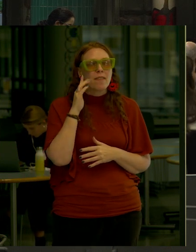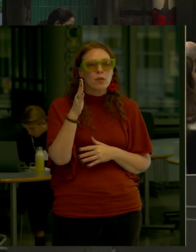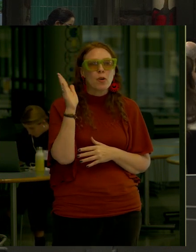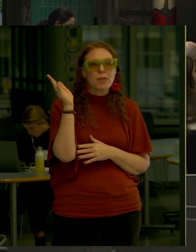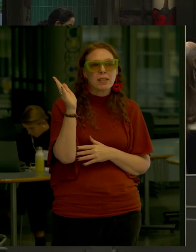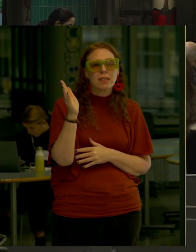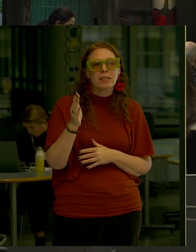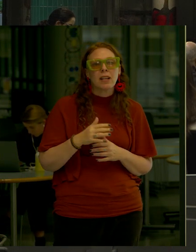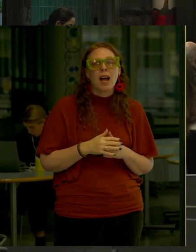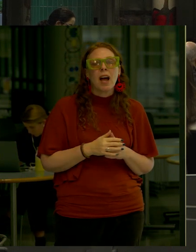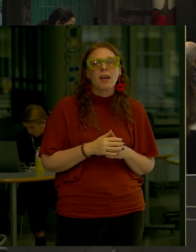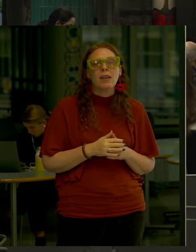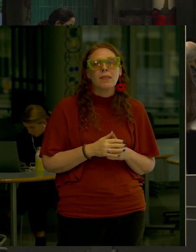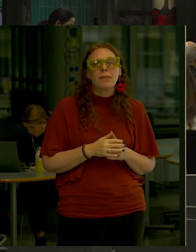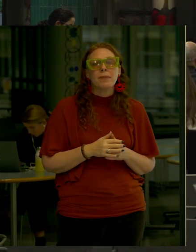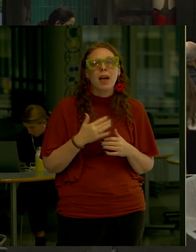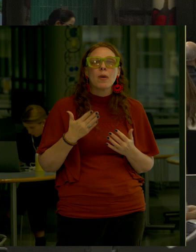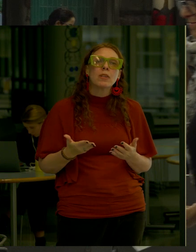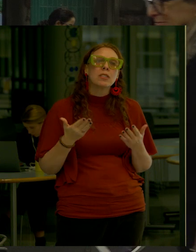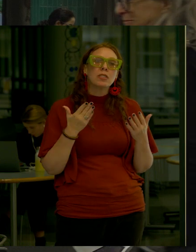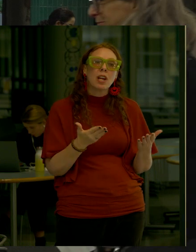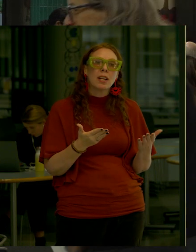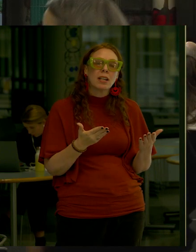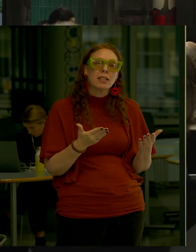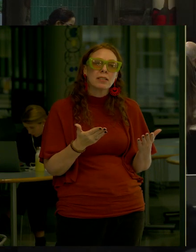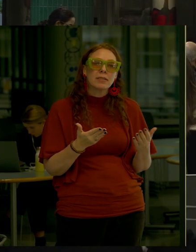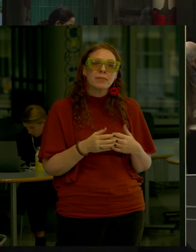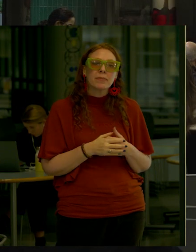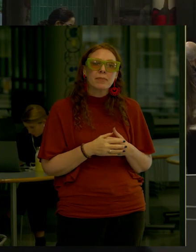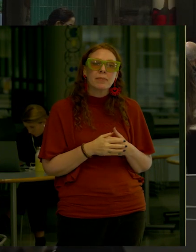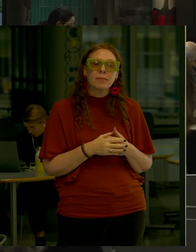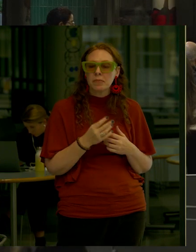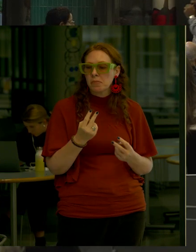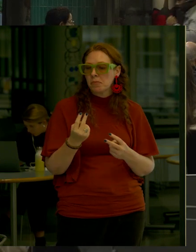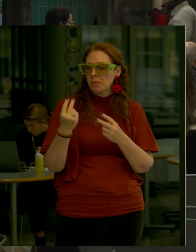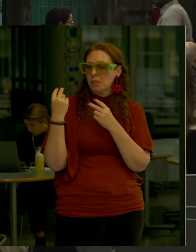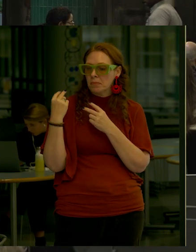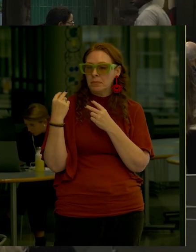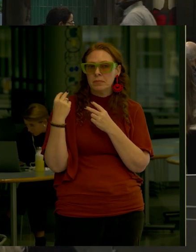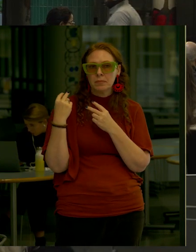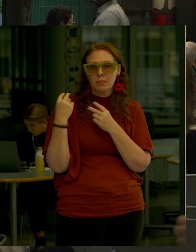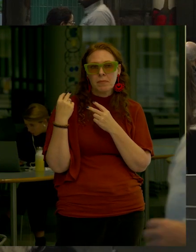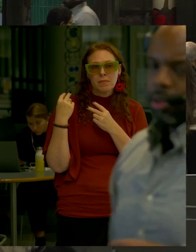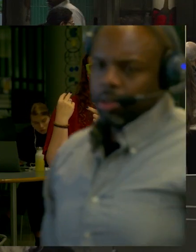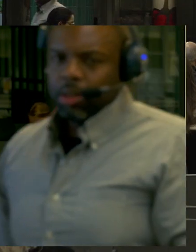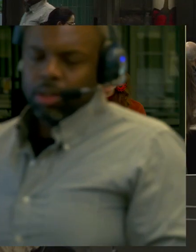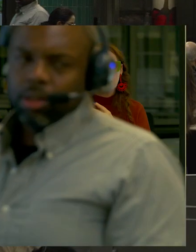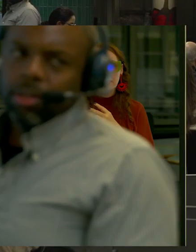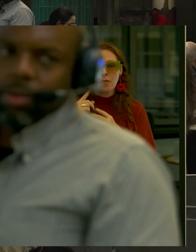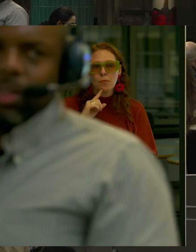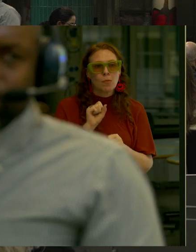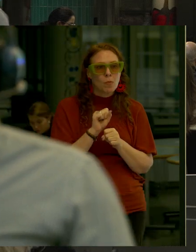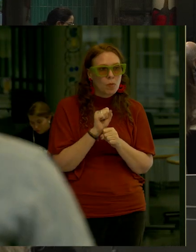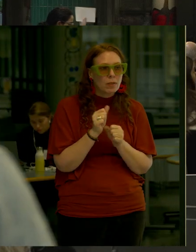presentations if I might Make a suggestion You know, looking back Some of us in this room have worked